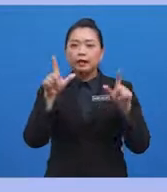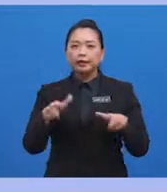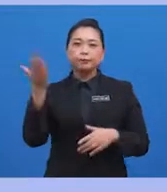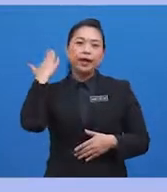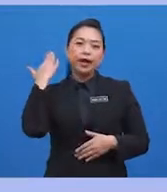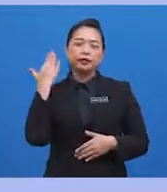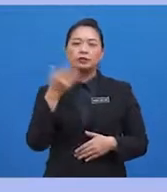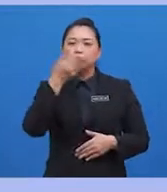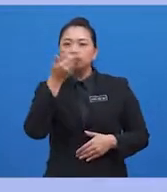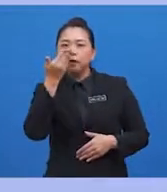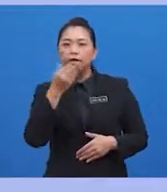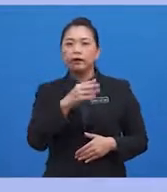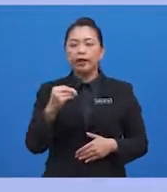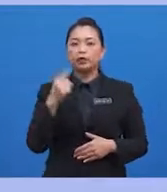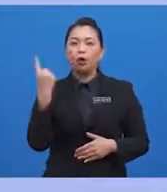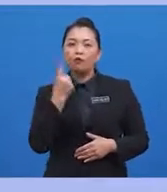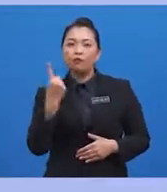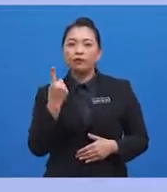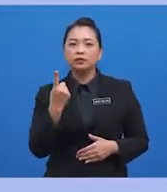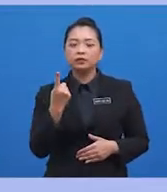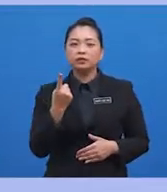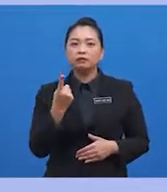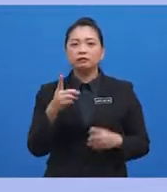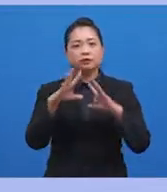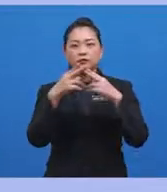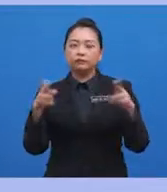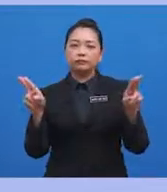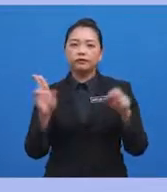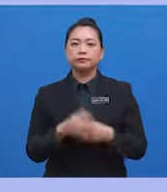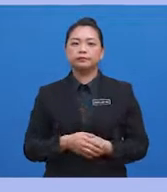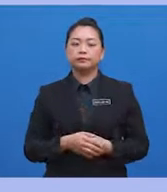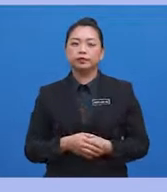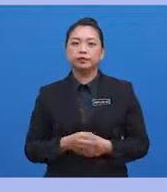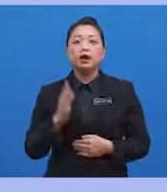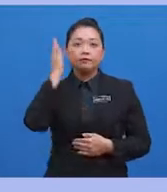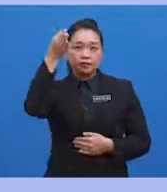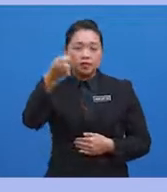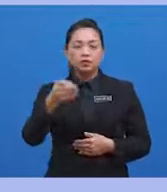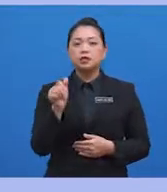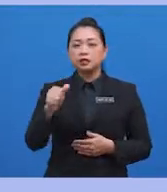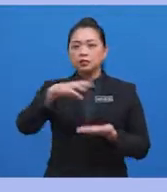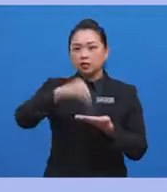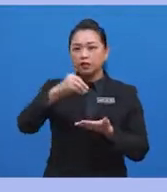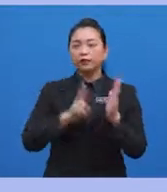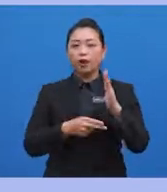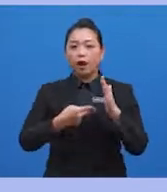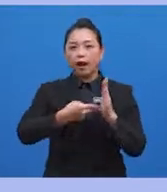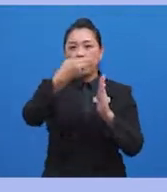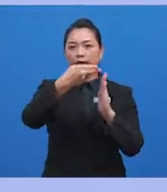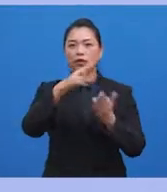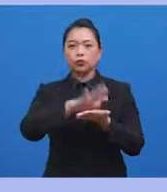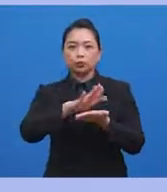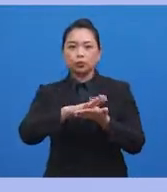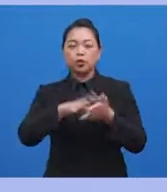of tobacco secrets and are often disguised as flash drives. Further, a study of high school